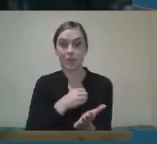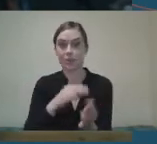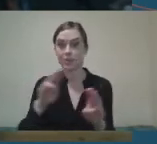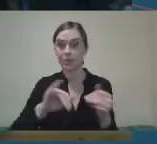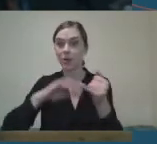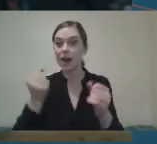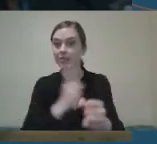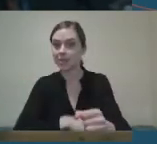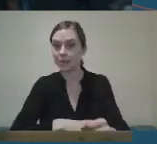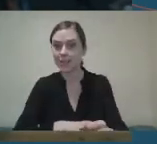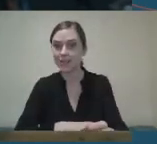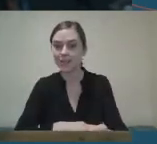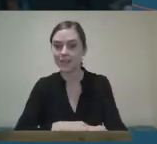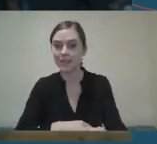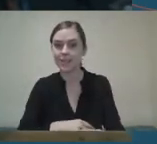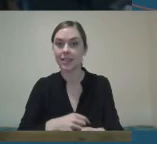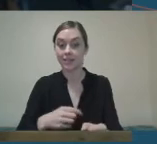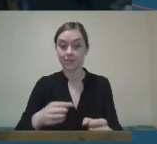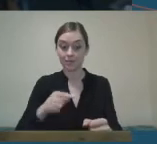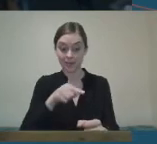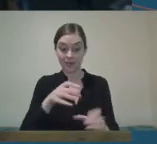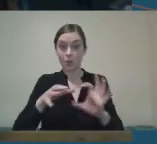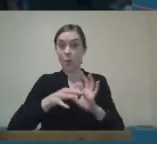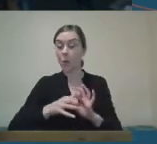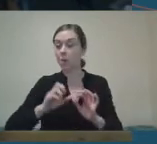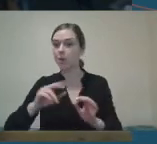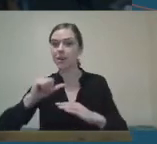in their homes or in their daycare services.